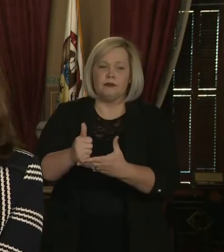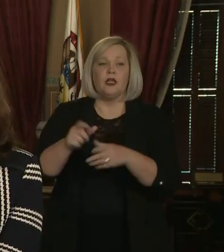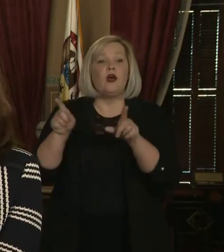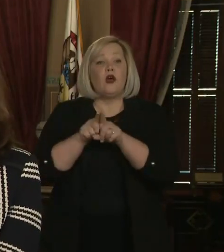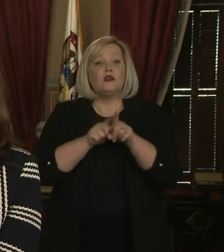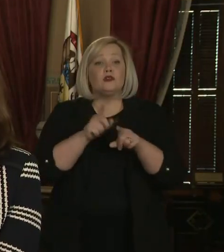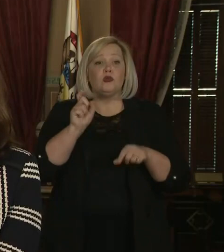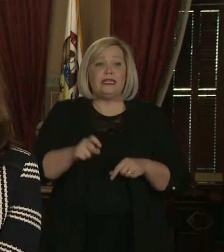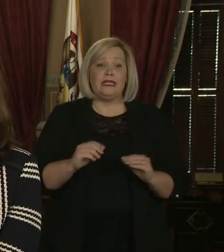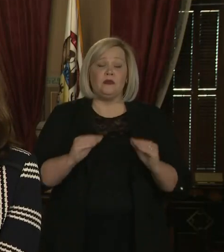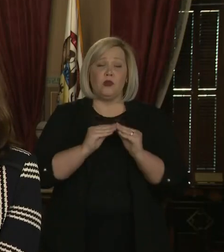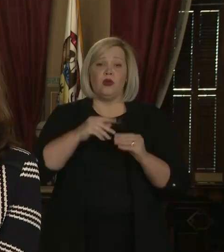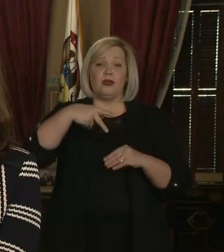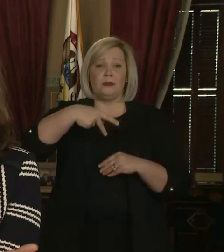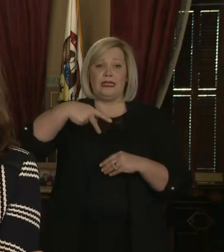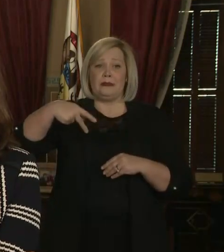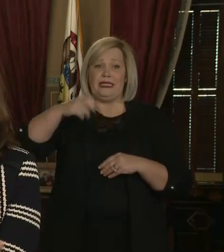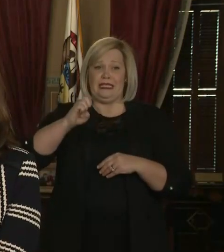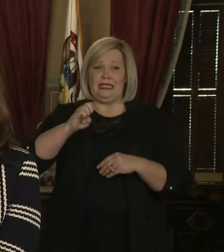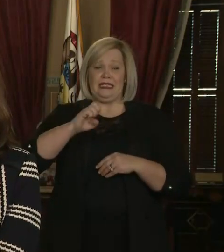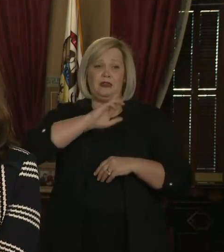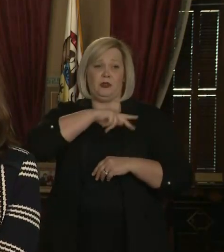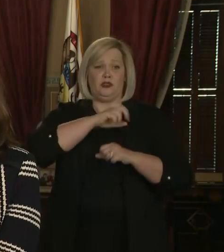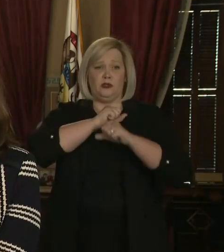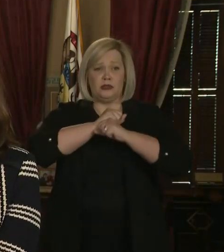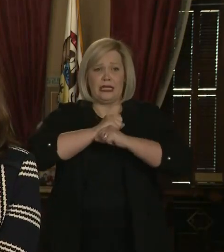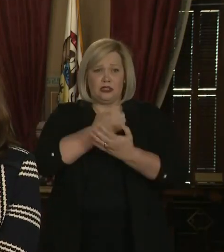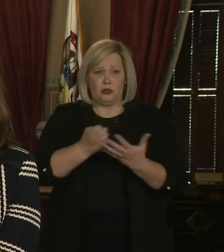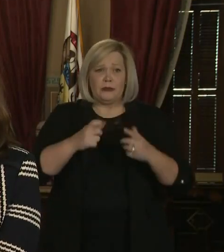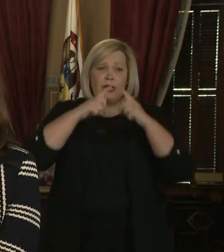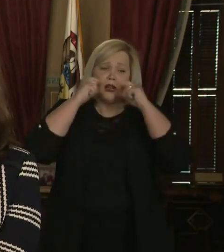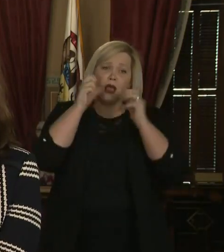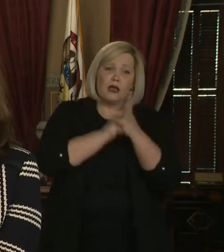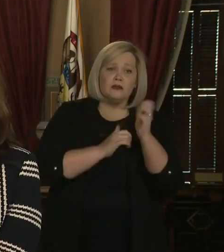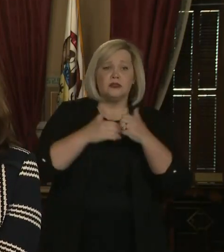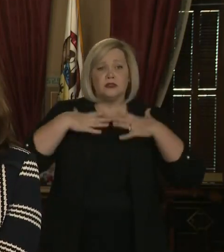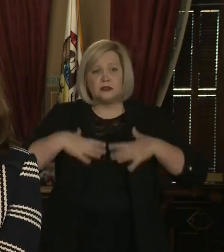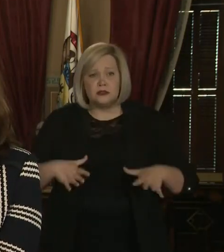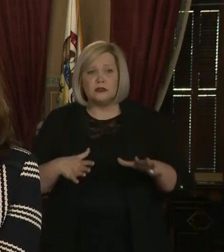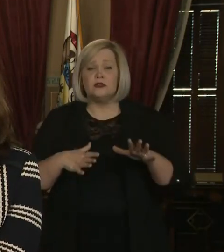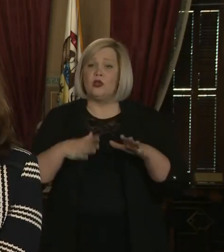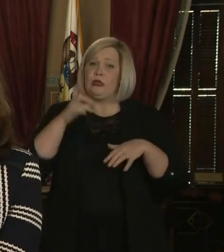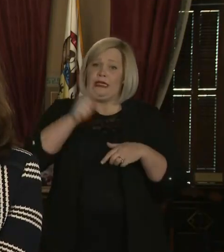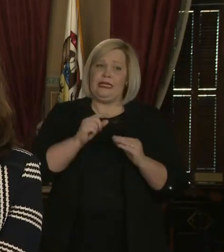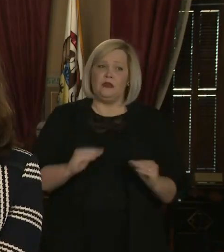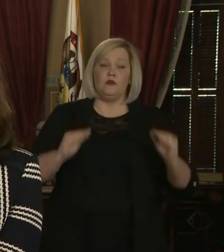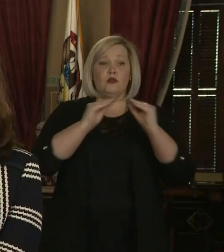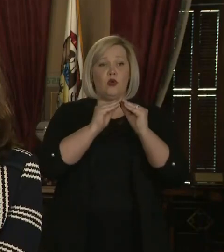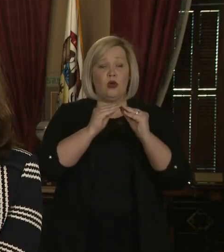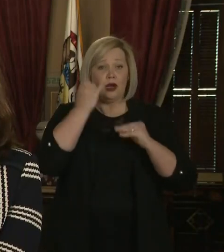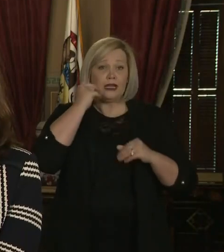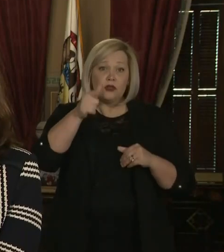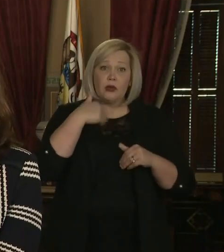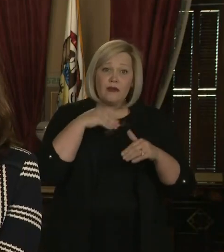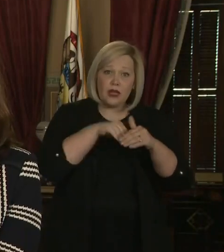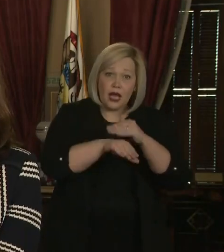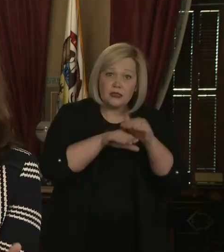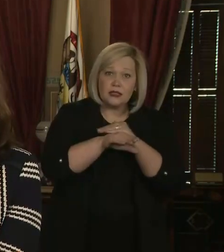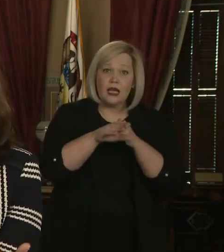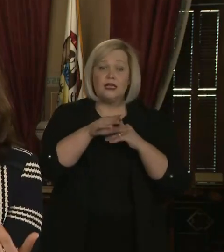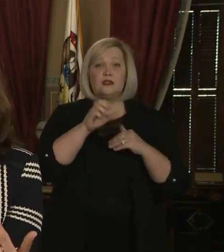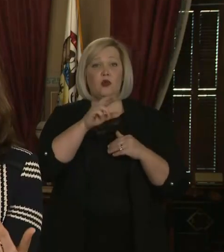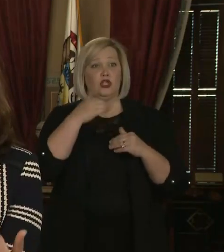to support people who are doing that and so if you're a Michigan business or a person in Michigan who has access or has the